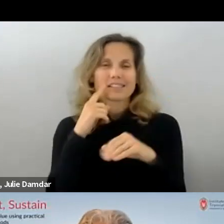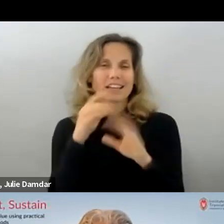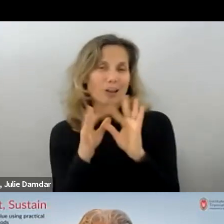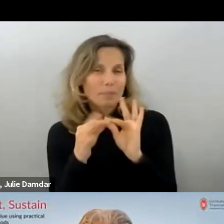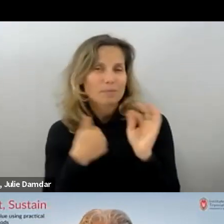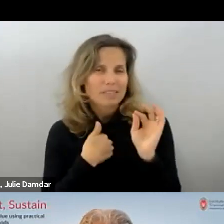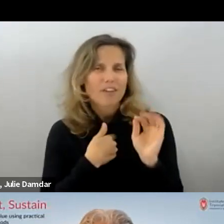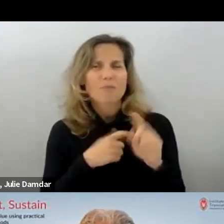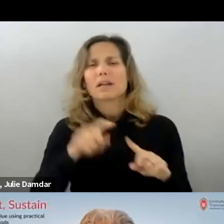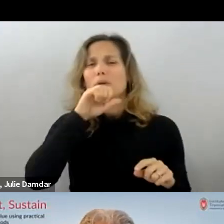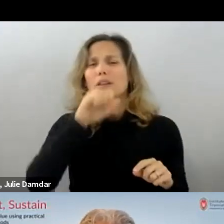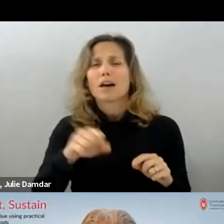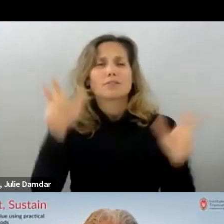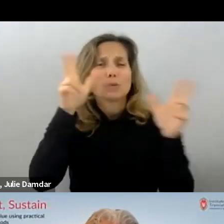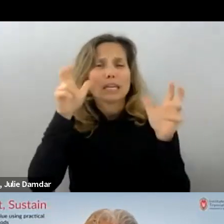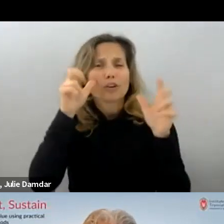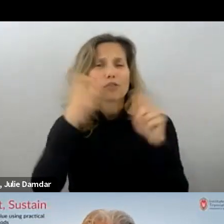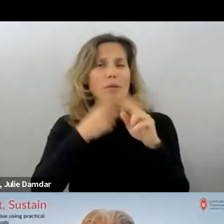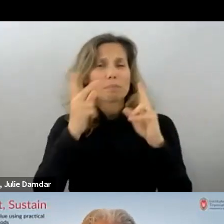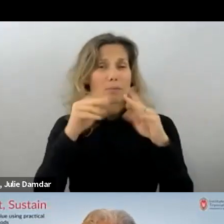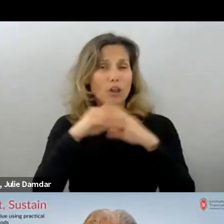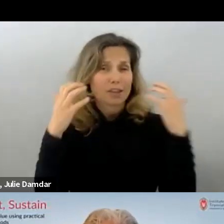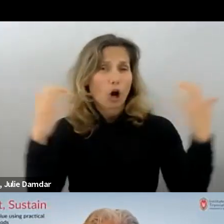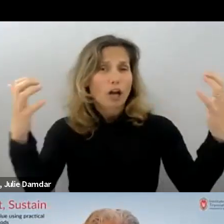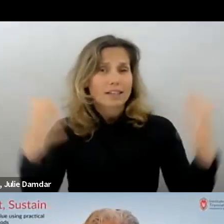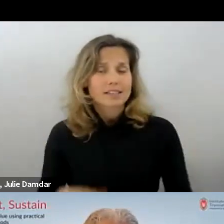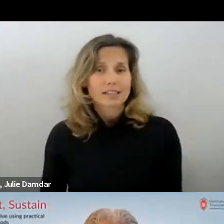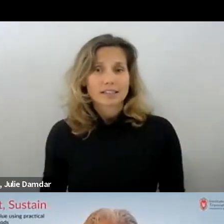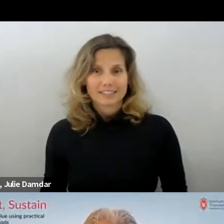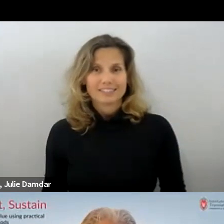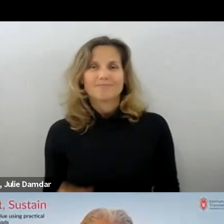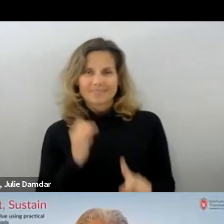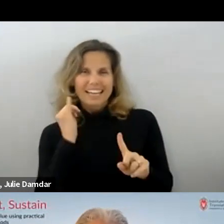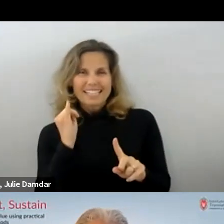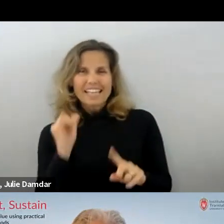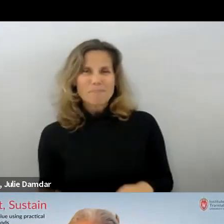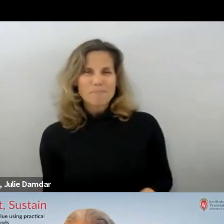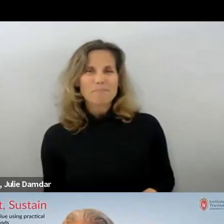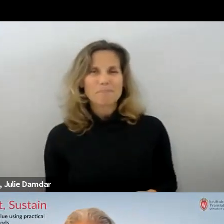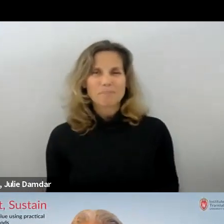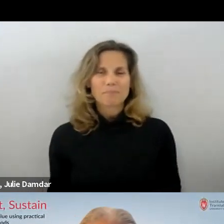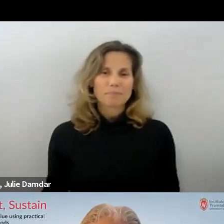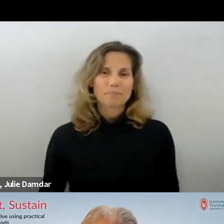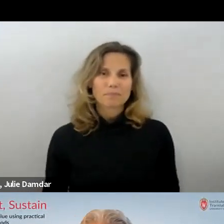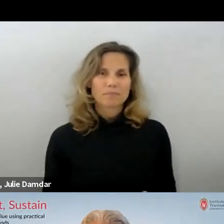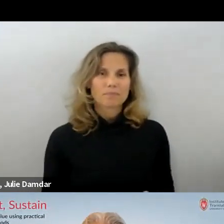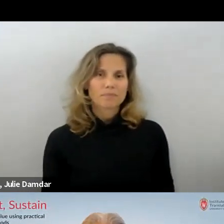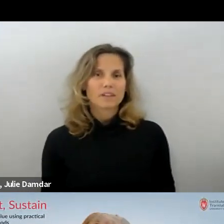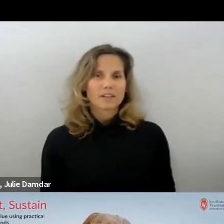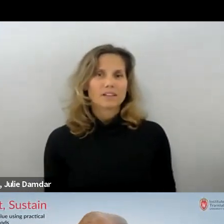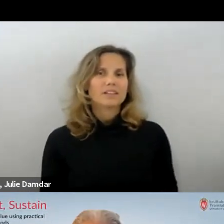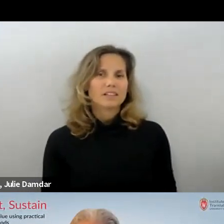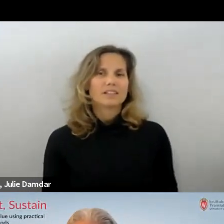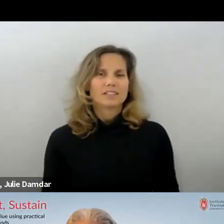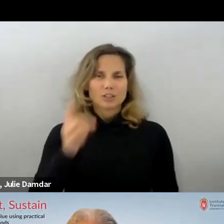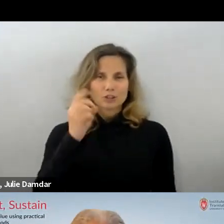to hear from the audience. All right. Excellent. Oh, sorry. I'm just going to say same here. So let's, let's go with the